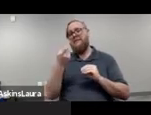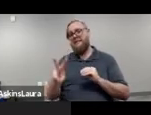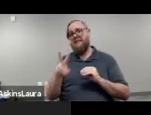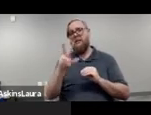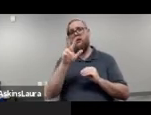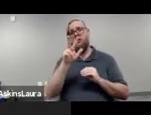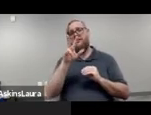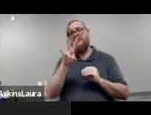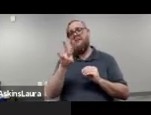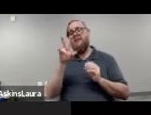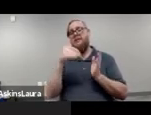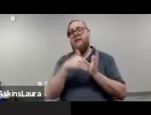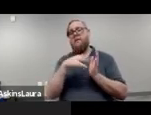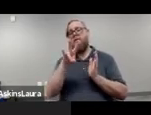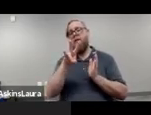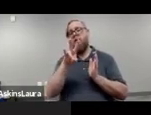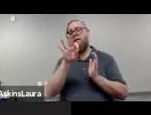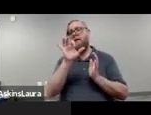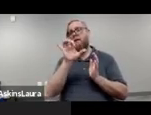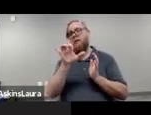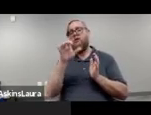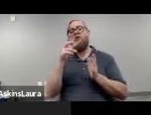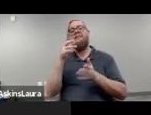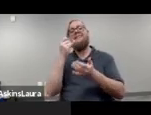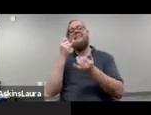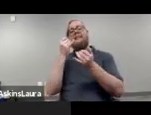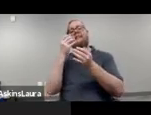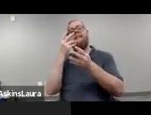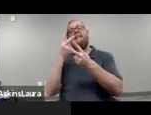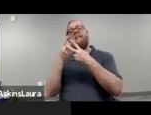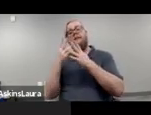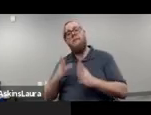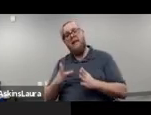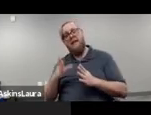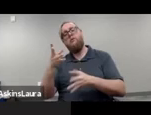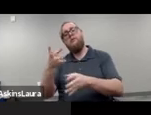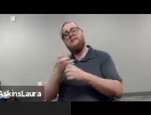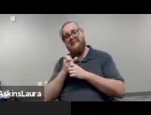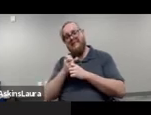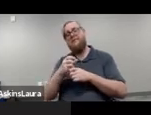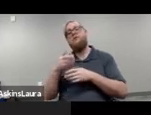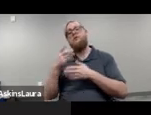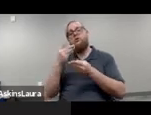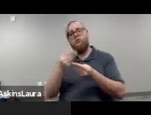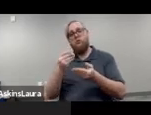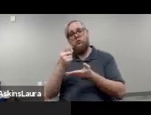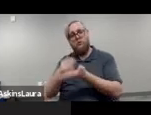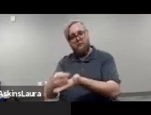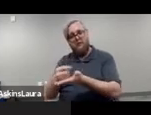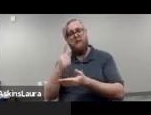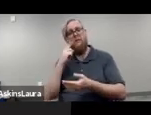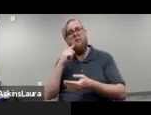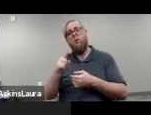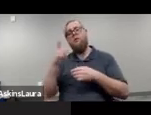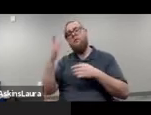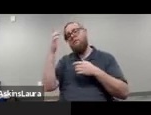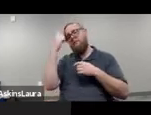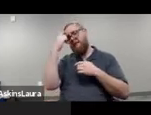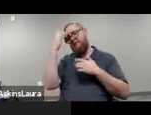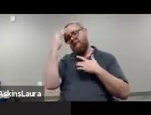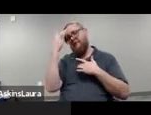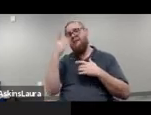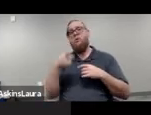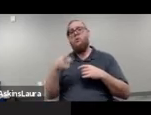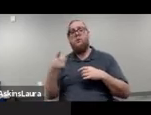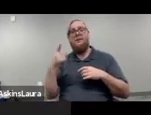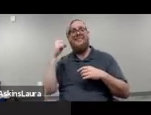37,907 inmates received treatment for a serious mental illness. And it's estimated that these figures